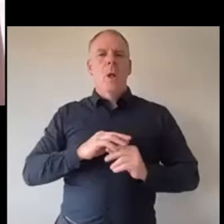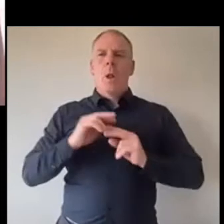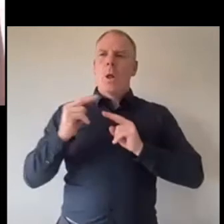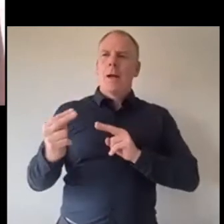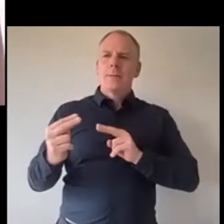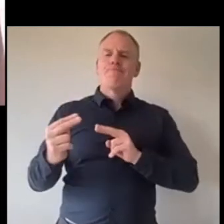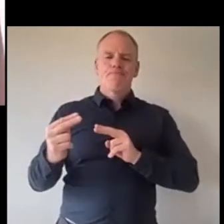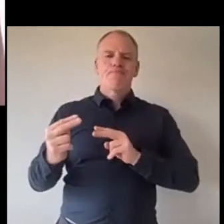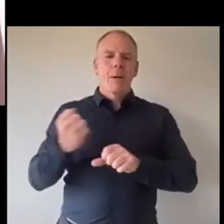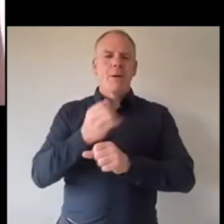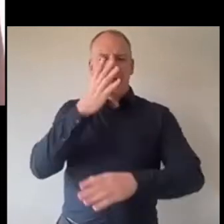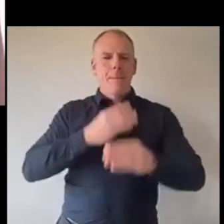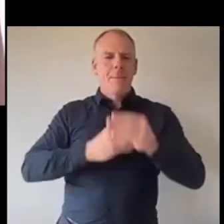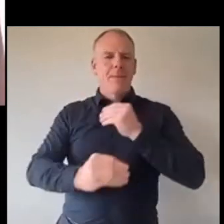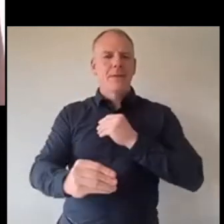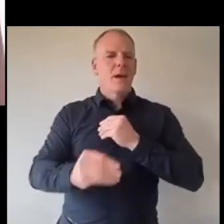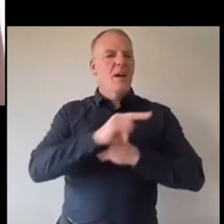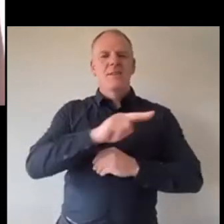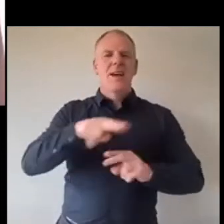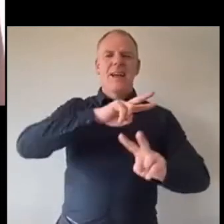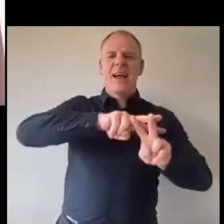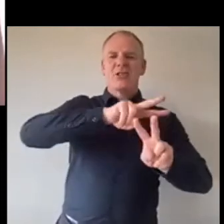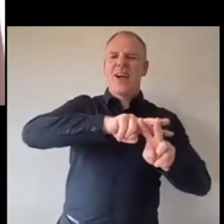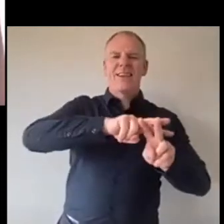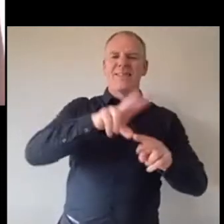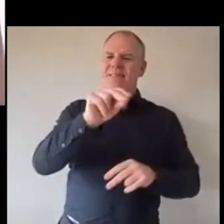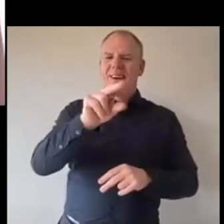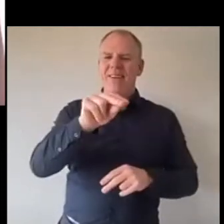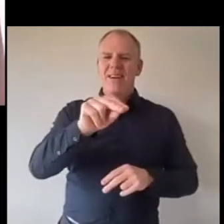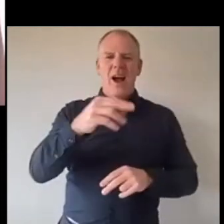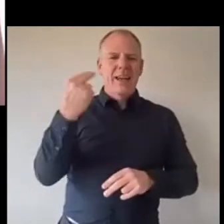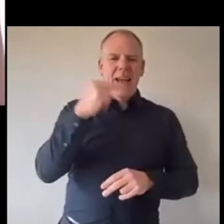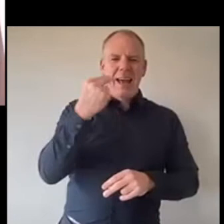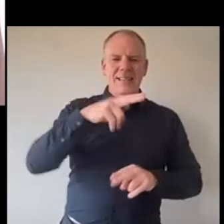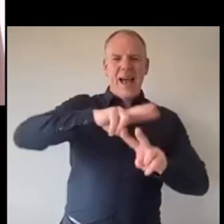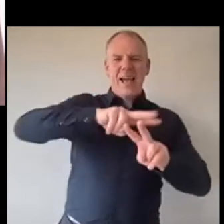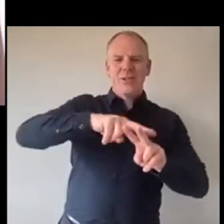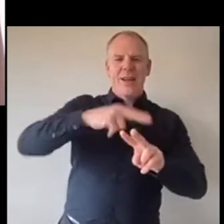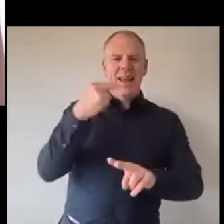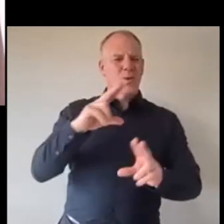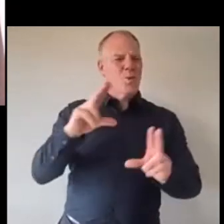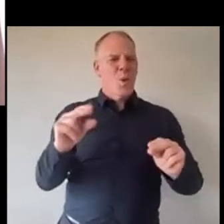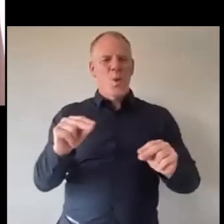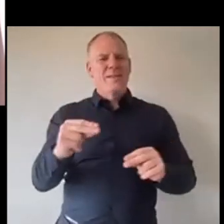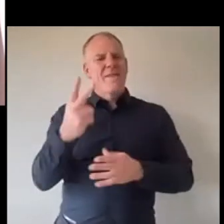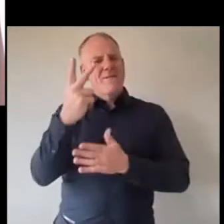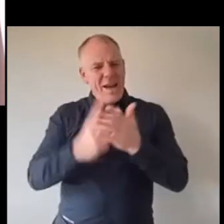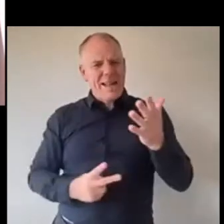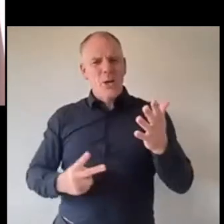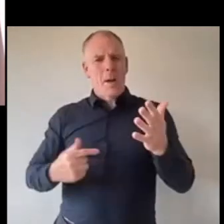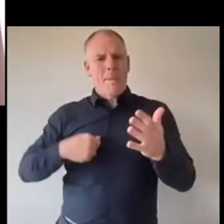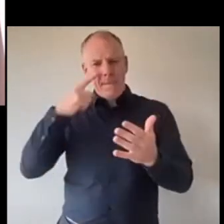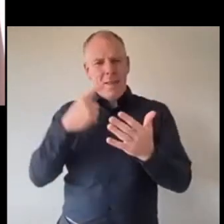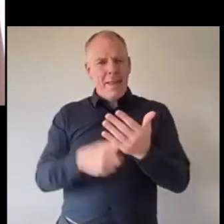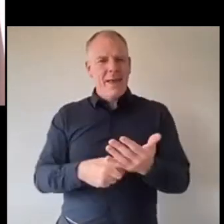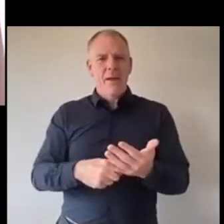these aren't hashtags Hazel we have to stop thinking kindness as a hashtag it's not it's a value it's what you believe in it's how you act it's a behaviour